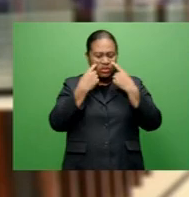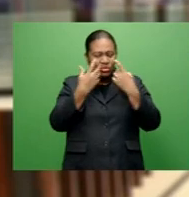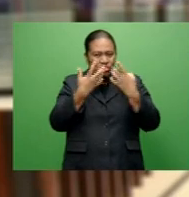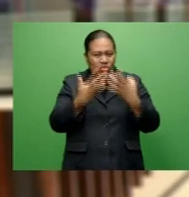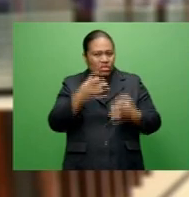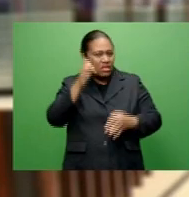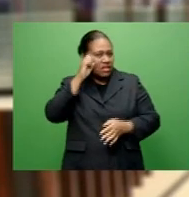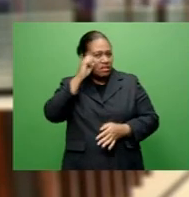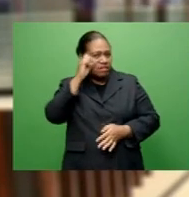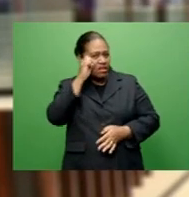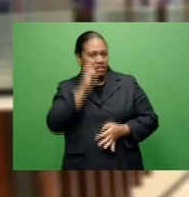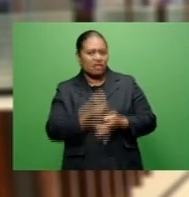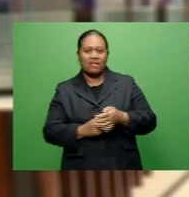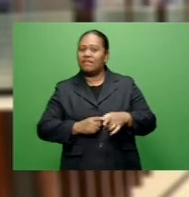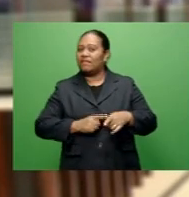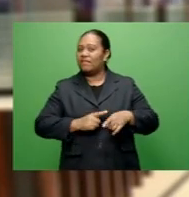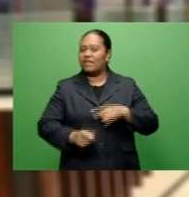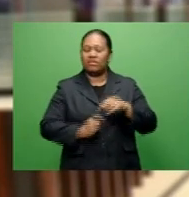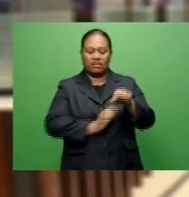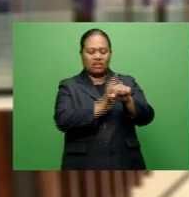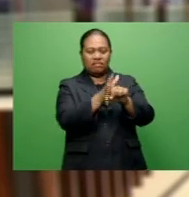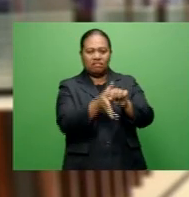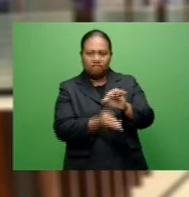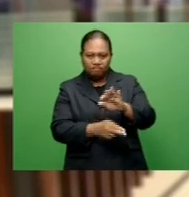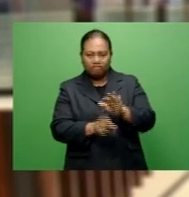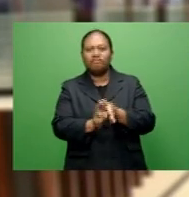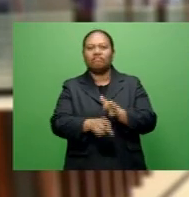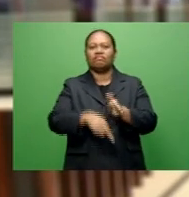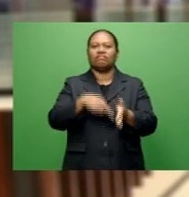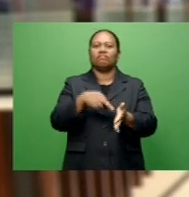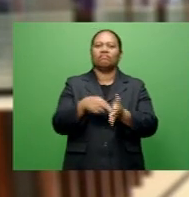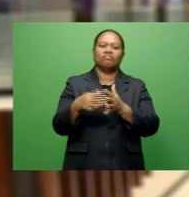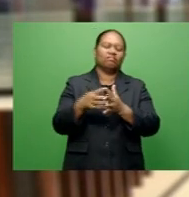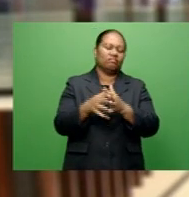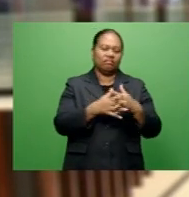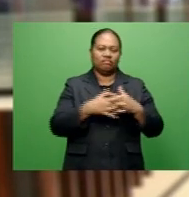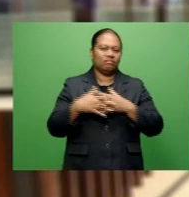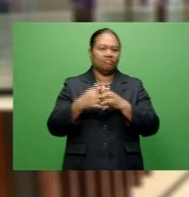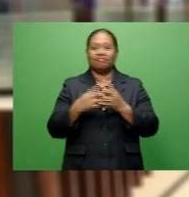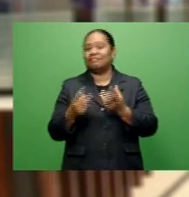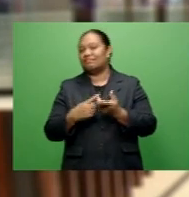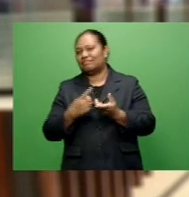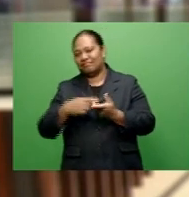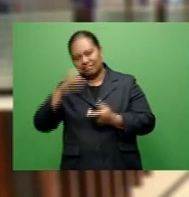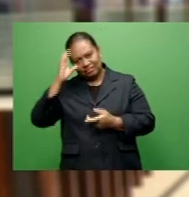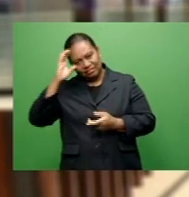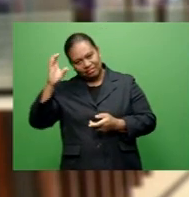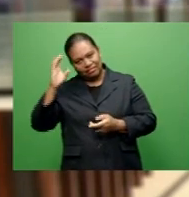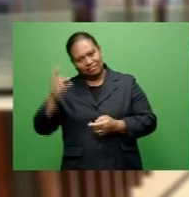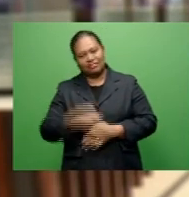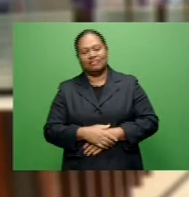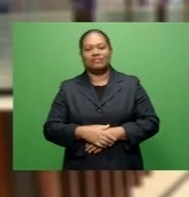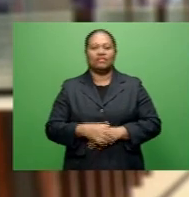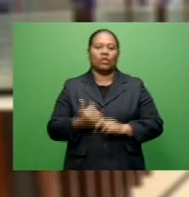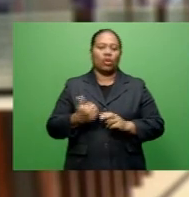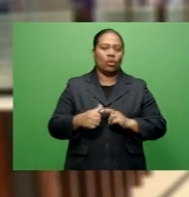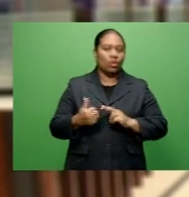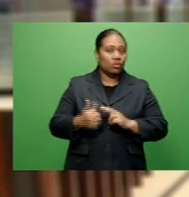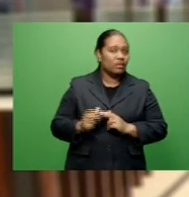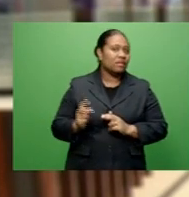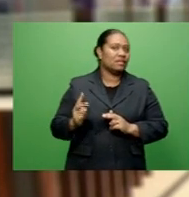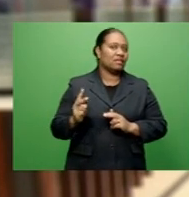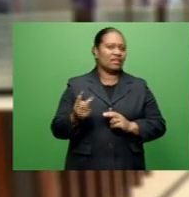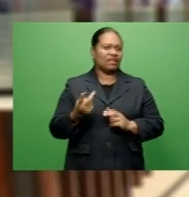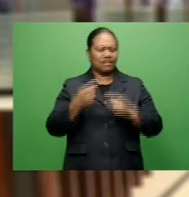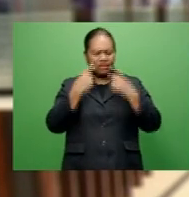expectations of a faster pandemic recovery in the U.S. than in other countries. Also, the second attempt to gain